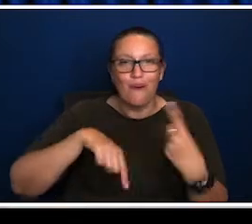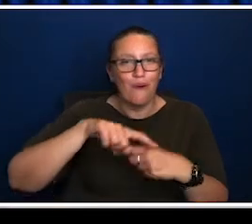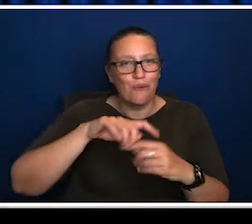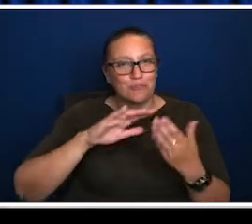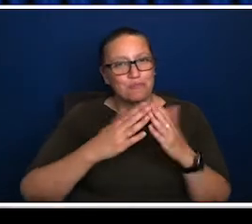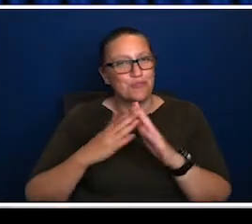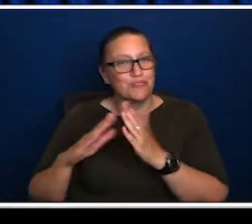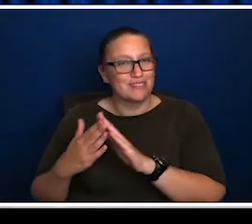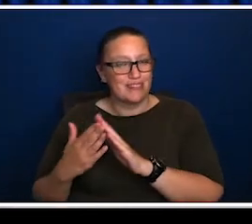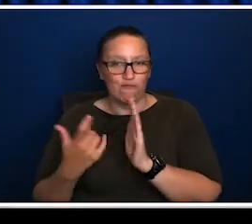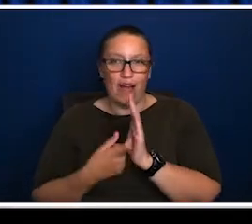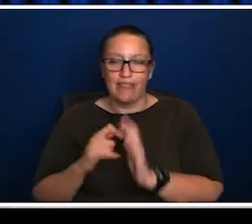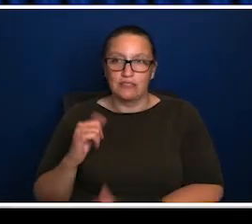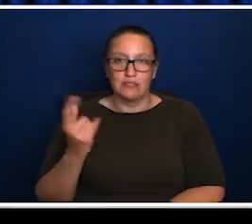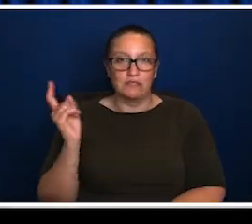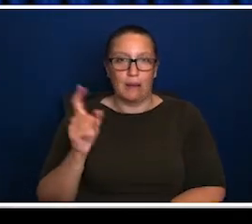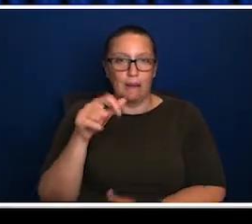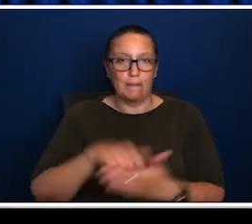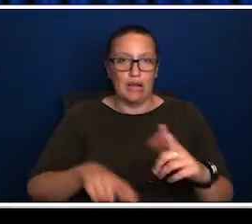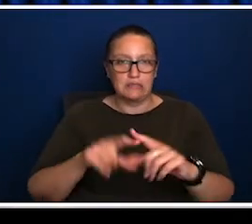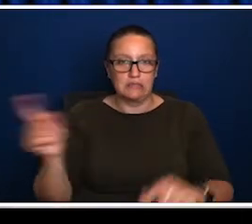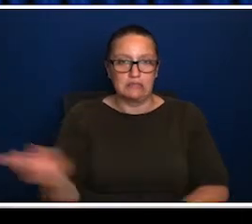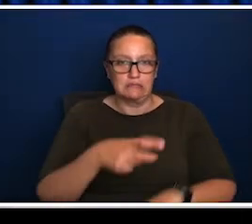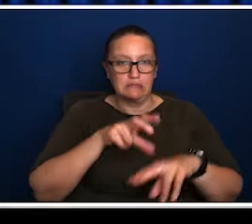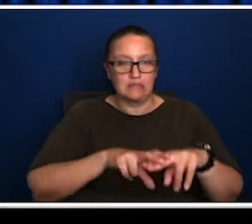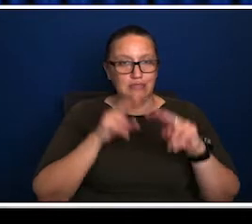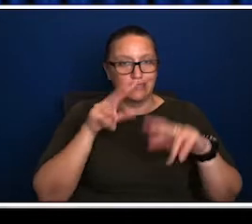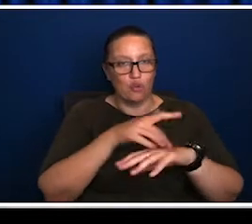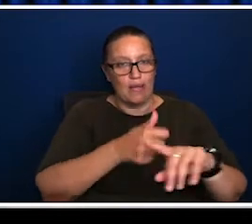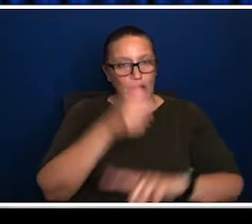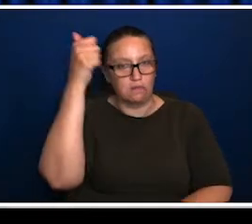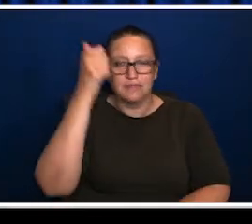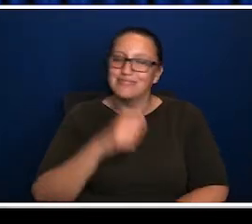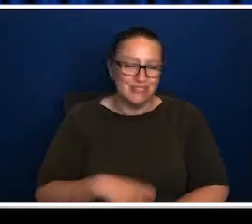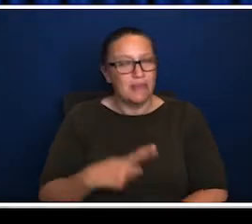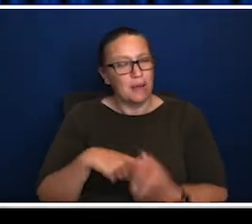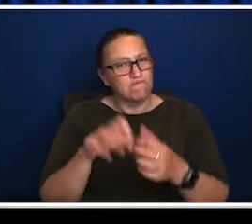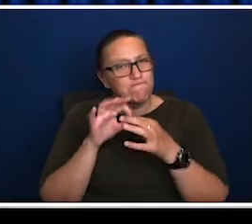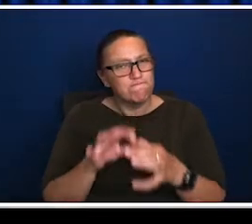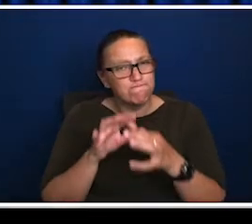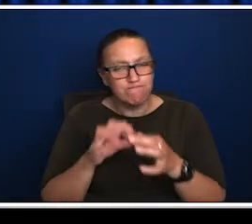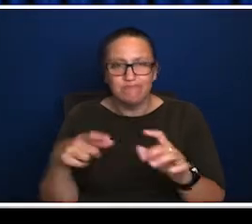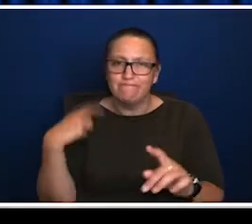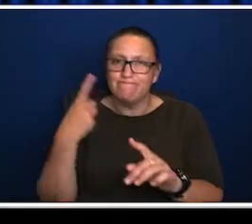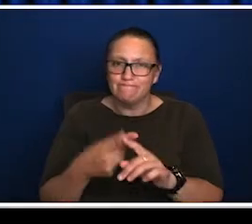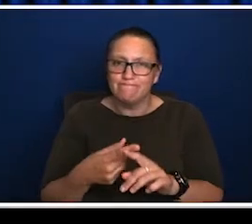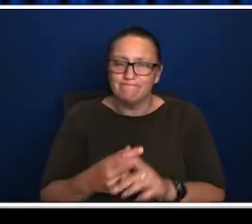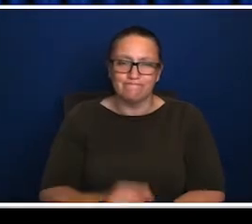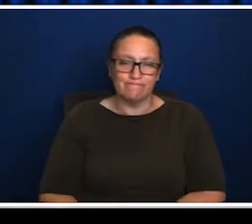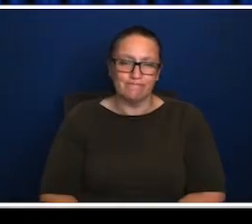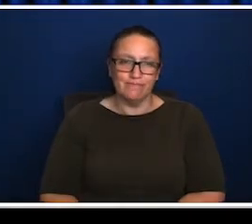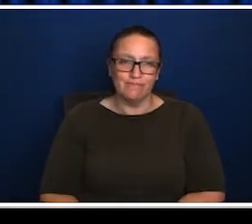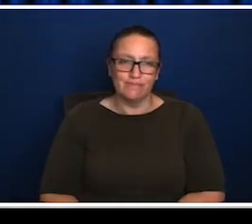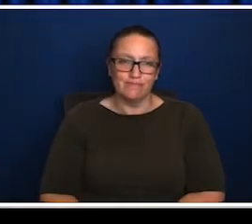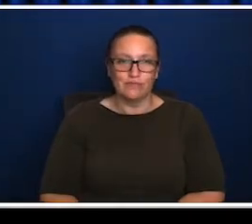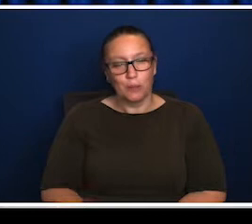it also meant that the Opera House had these amazing long-term relationships with the communities as opposed to the transactional kind of here, buy a